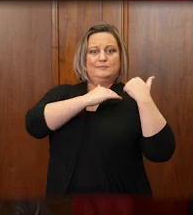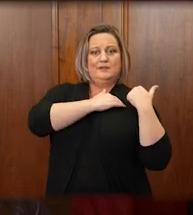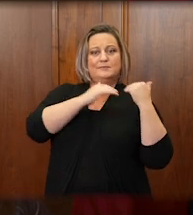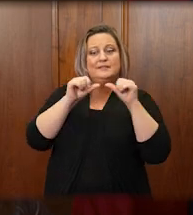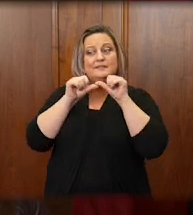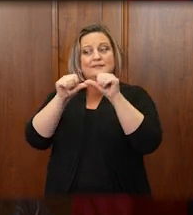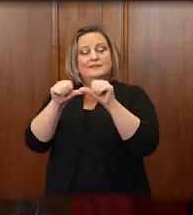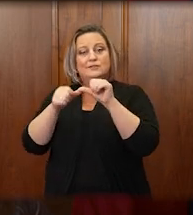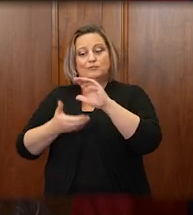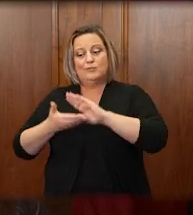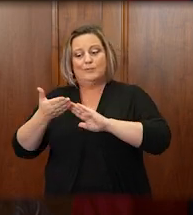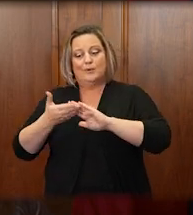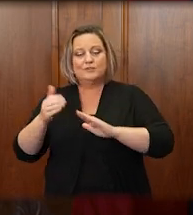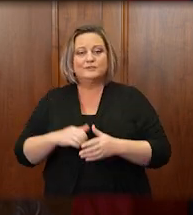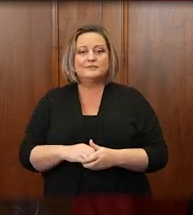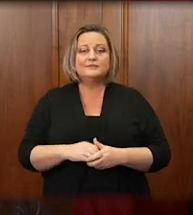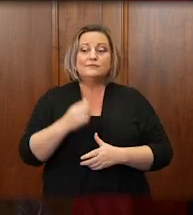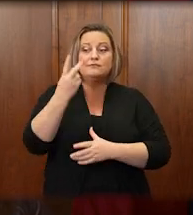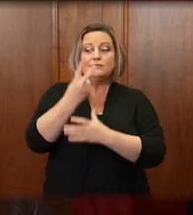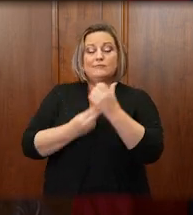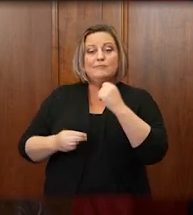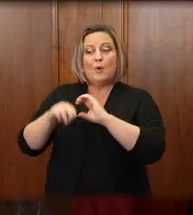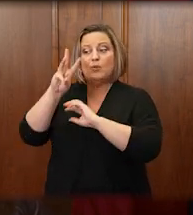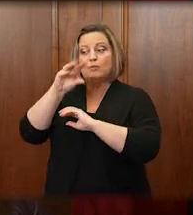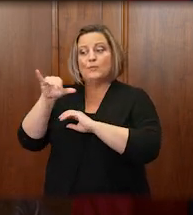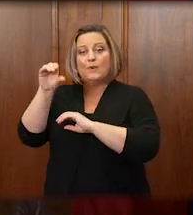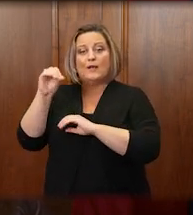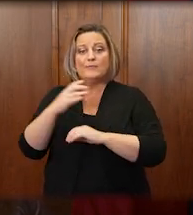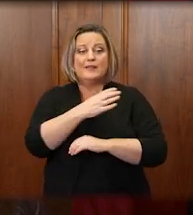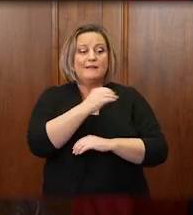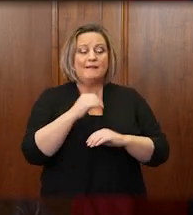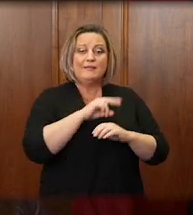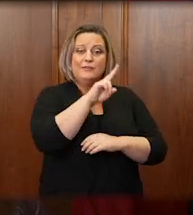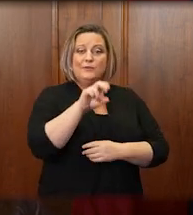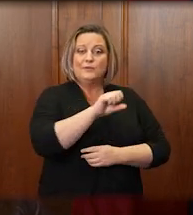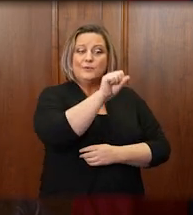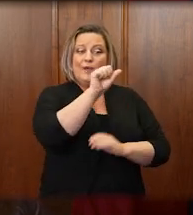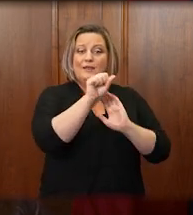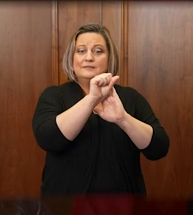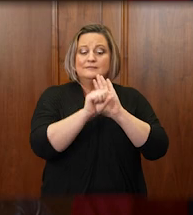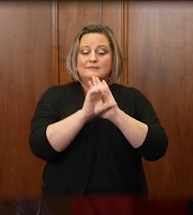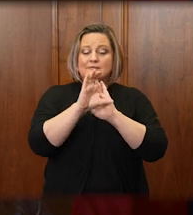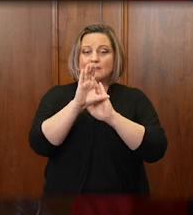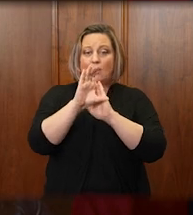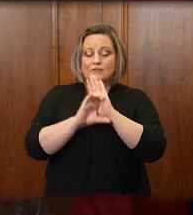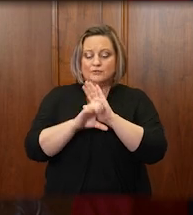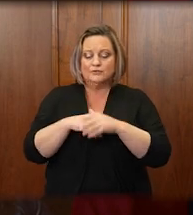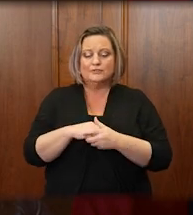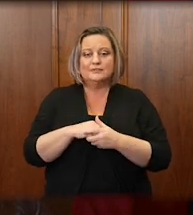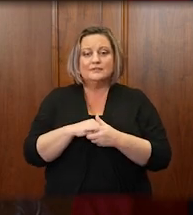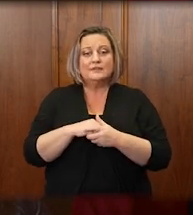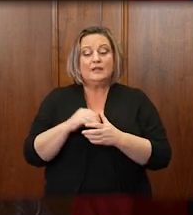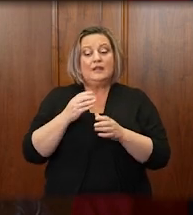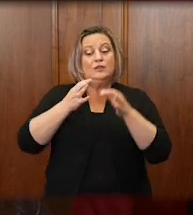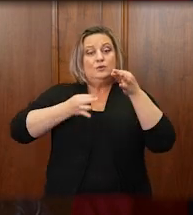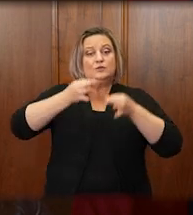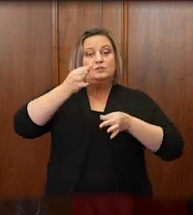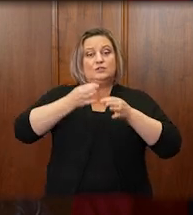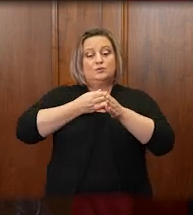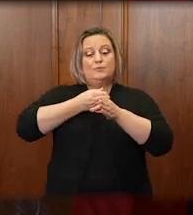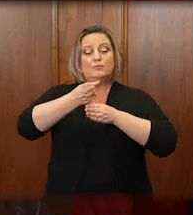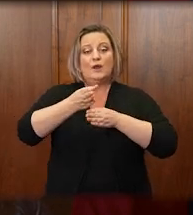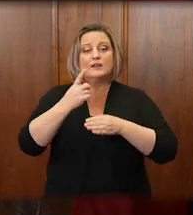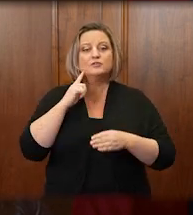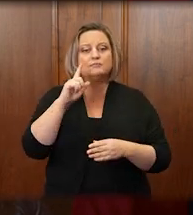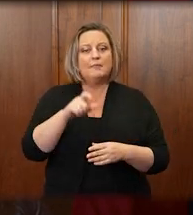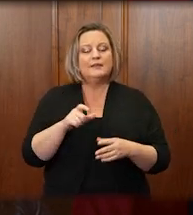Under both the Wyoming and the United States constitutions, the judicial branch has the obligation to hear and decide cases that come